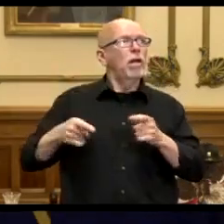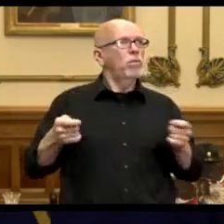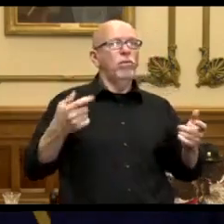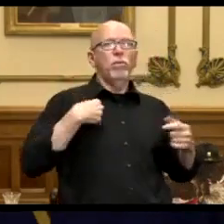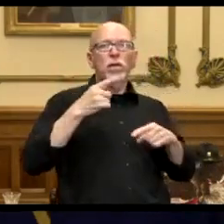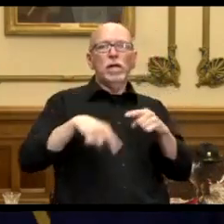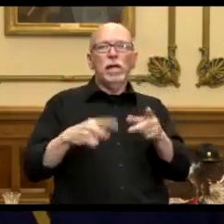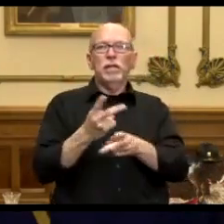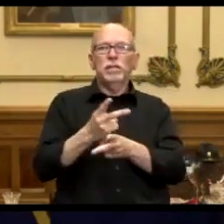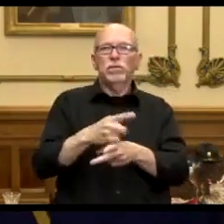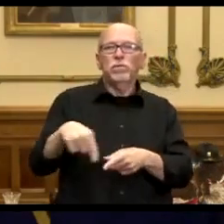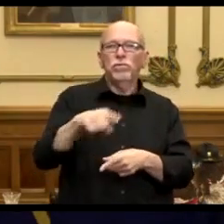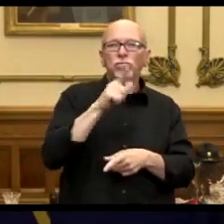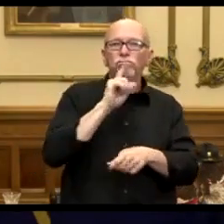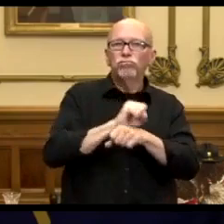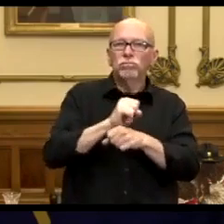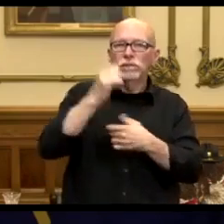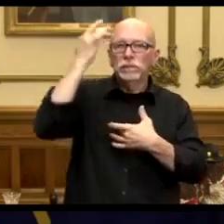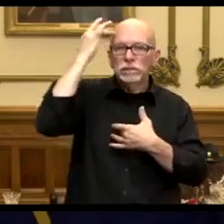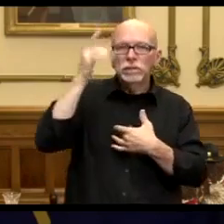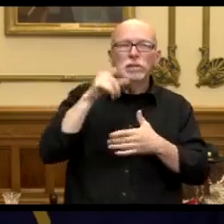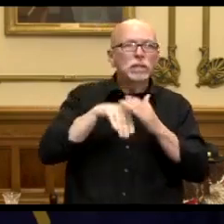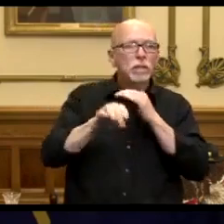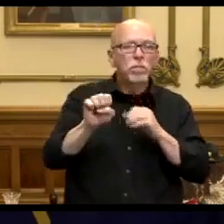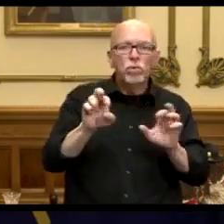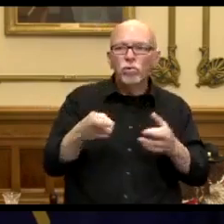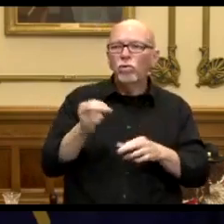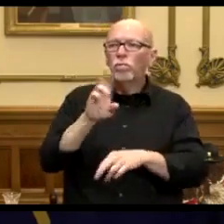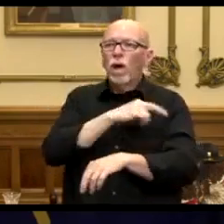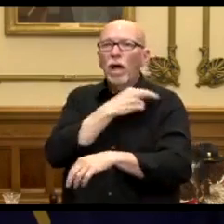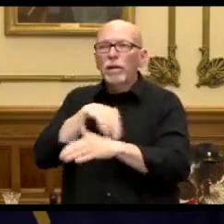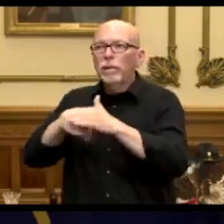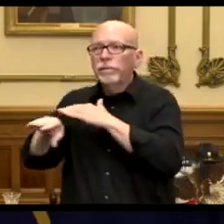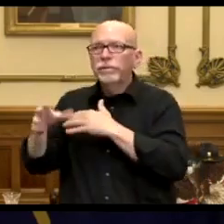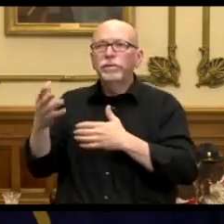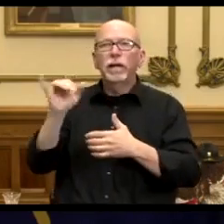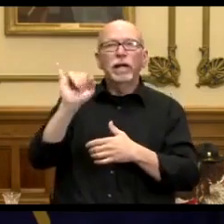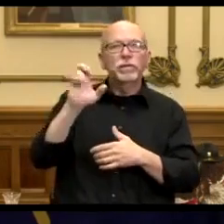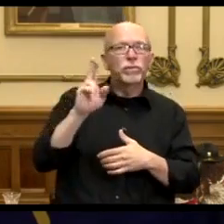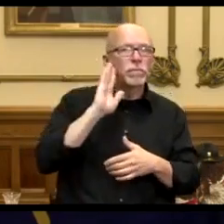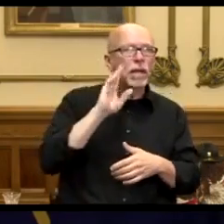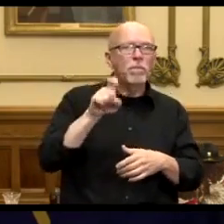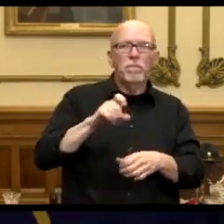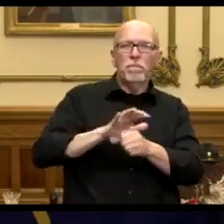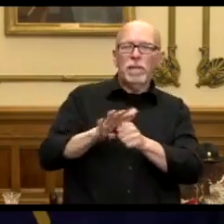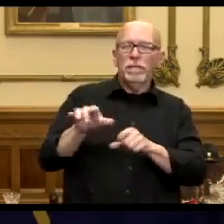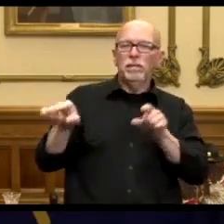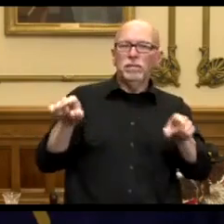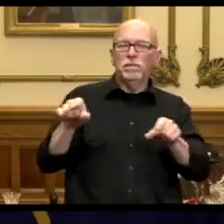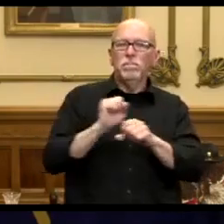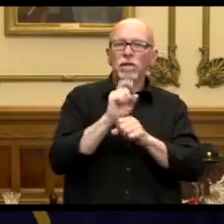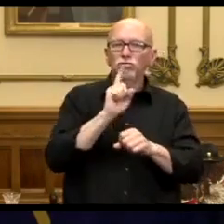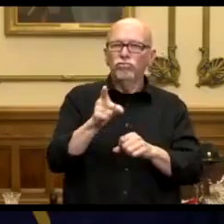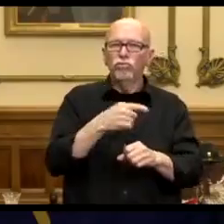positive, who go into the emergency room and then are hospitalized and into the ICU beds. That's right. That whole process.